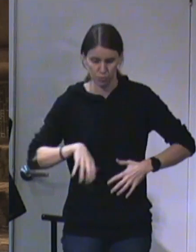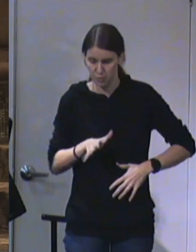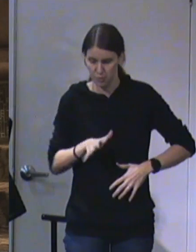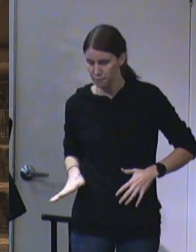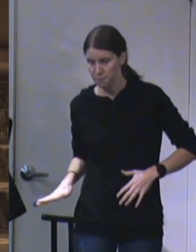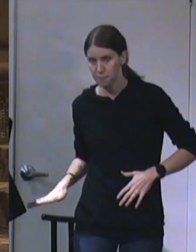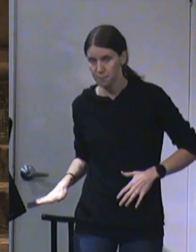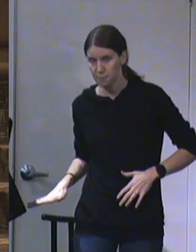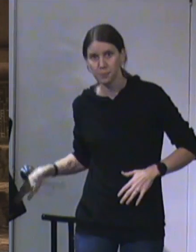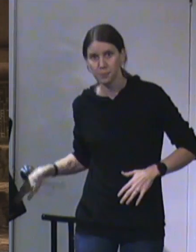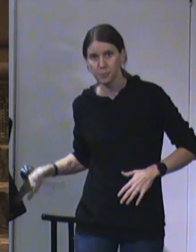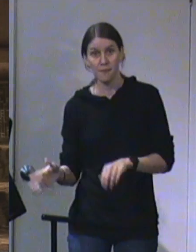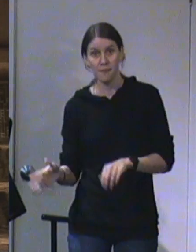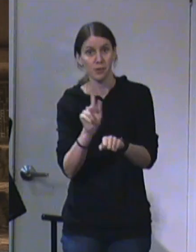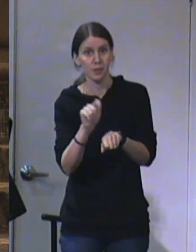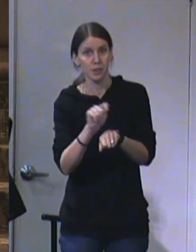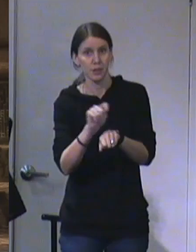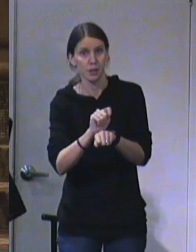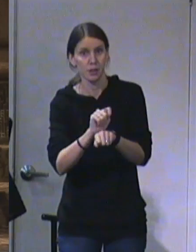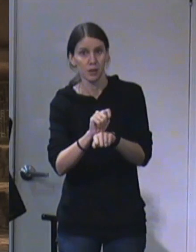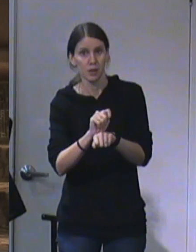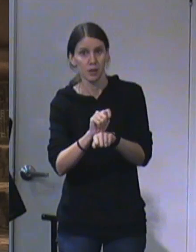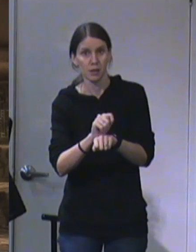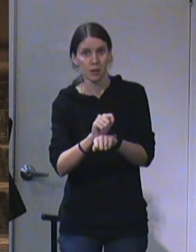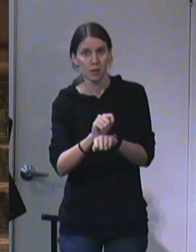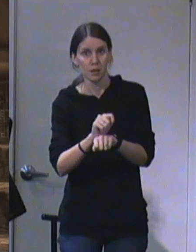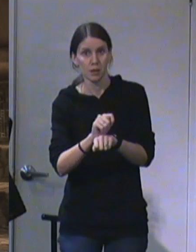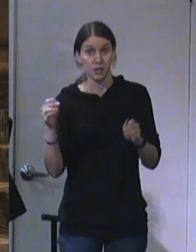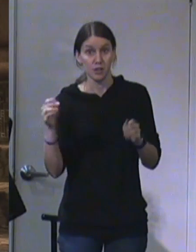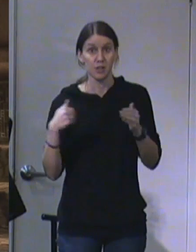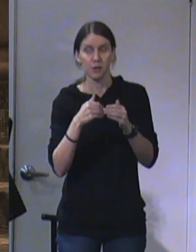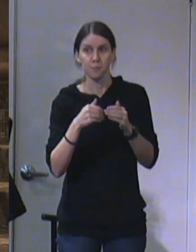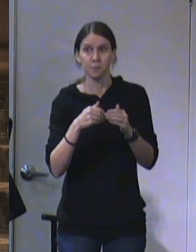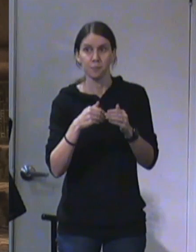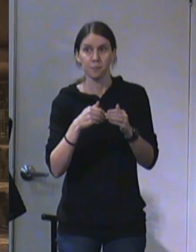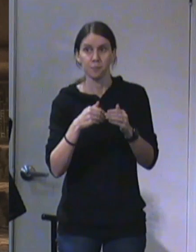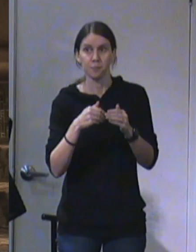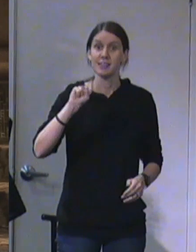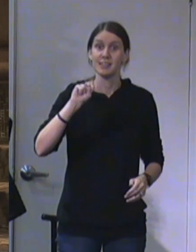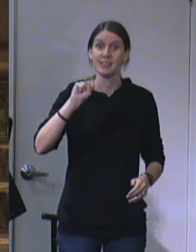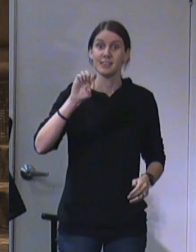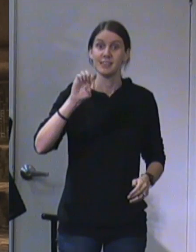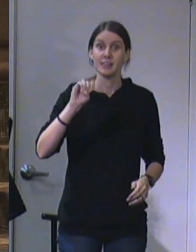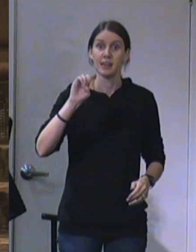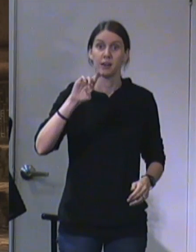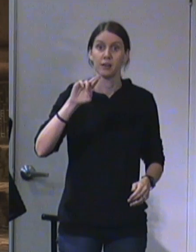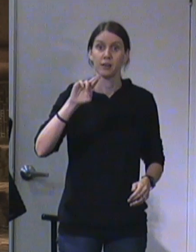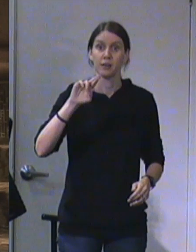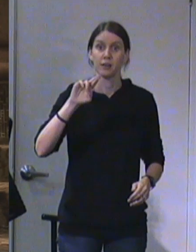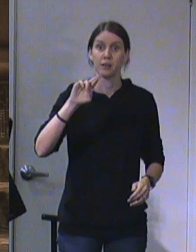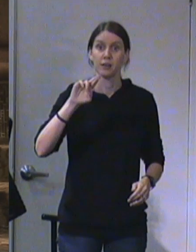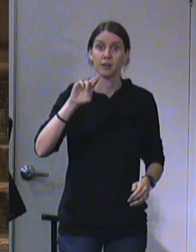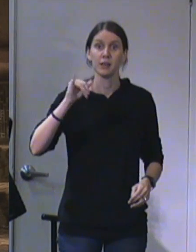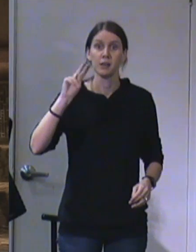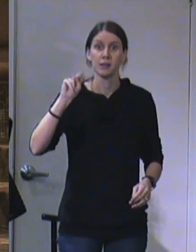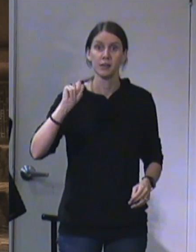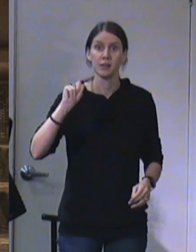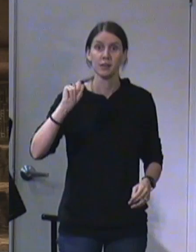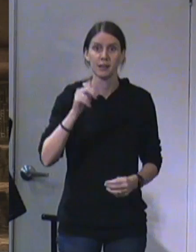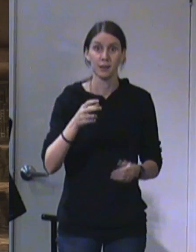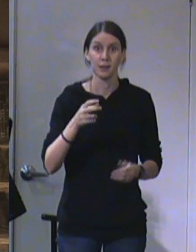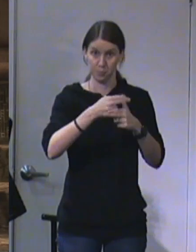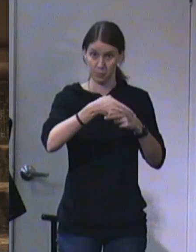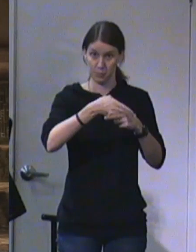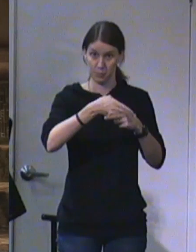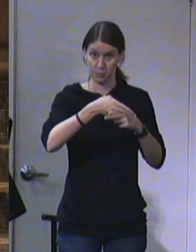temple. Above it stood the seraphims, the burning ones. Each one had six